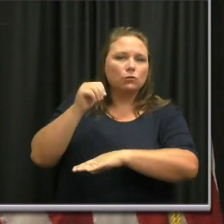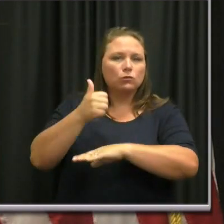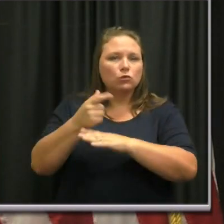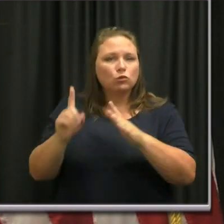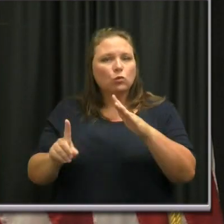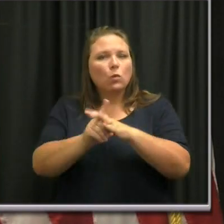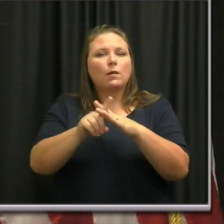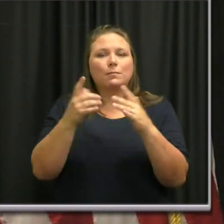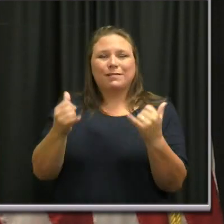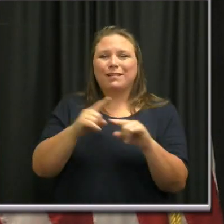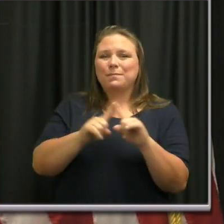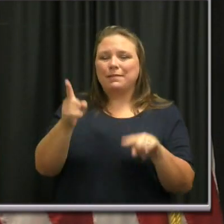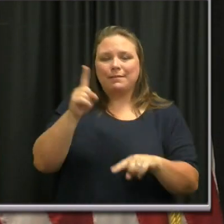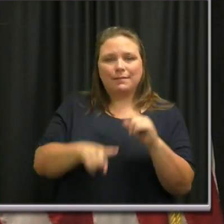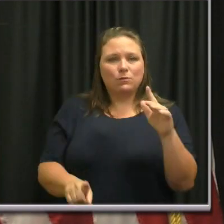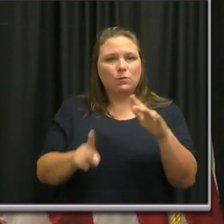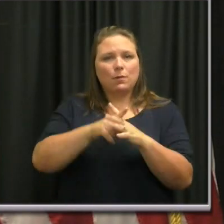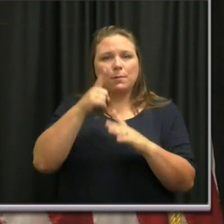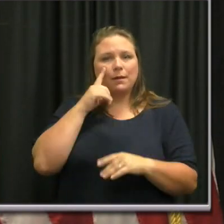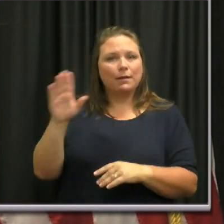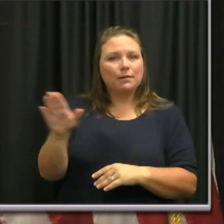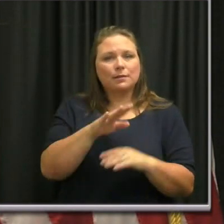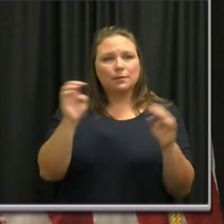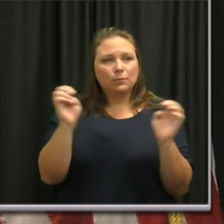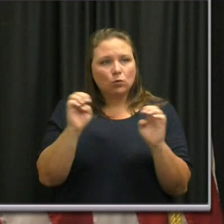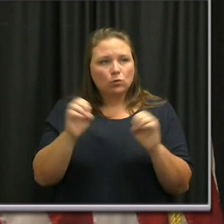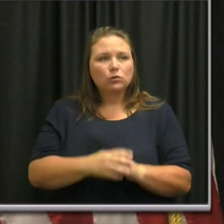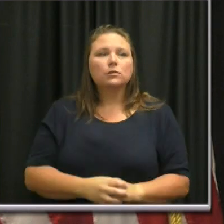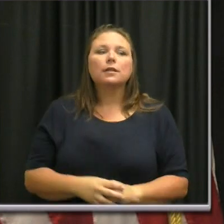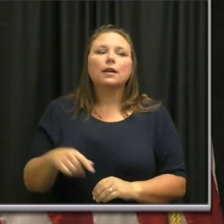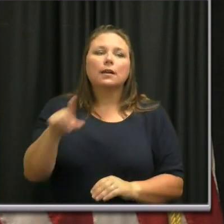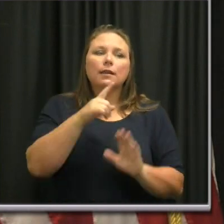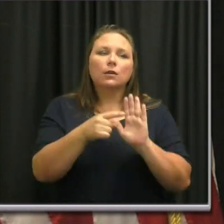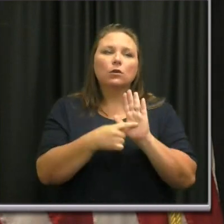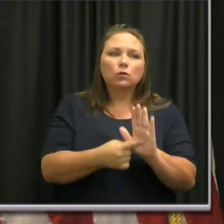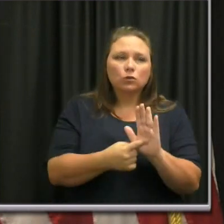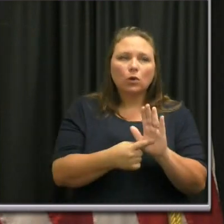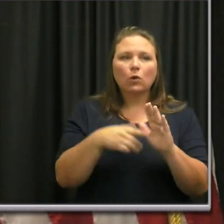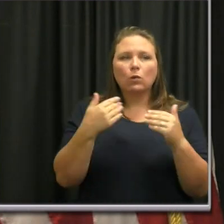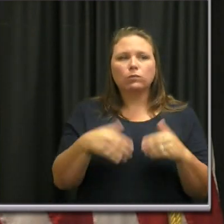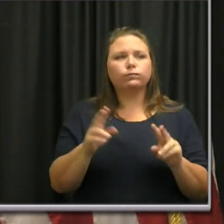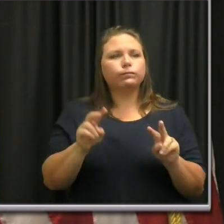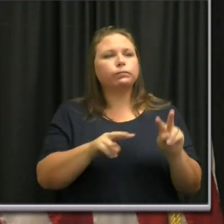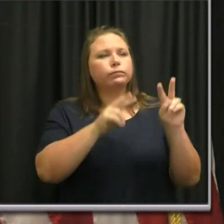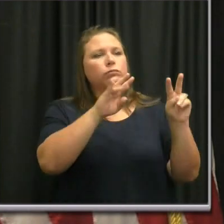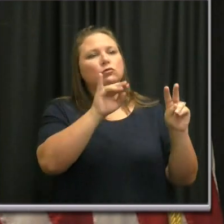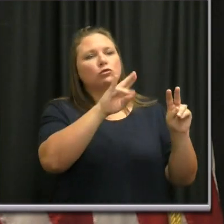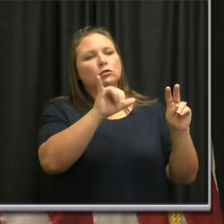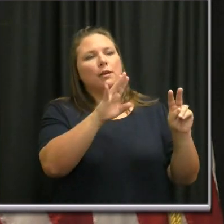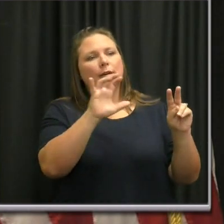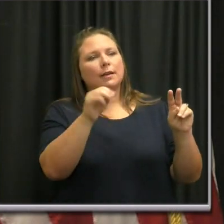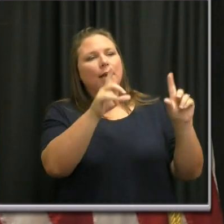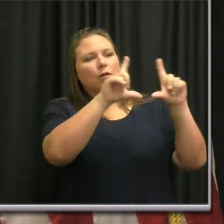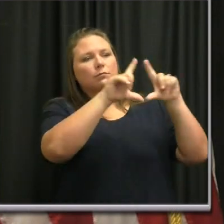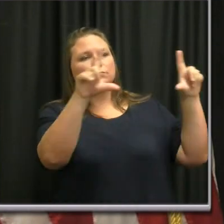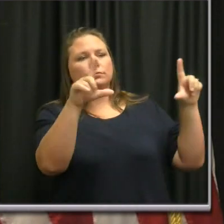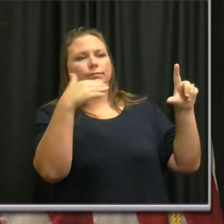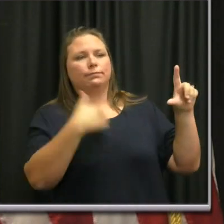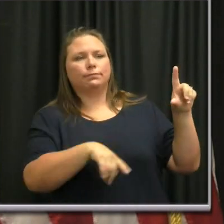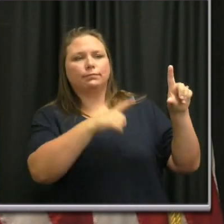to an emergency. Icon's efforts are reflected in the iconic billboard of Johnny Cash himself,